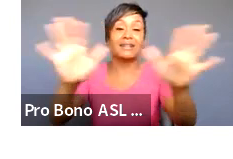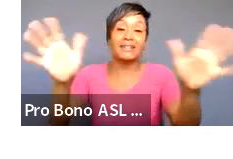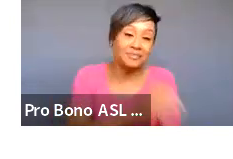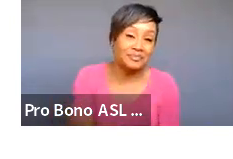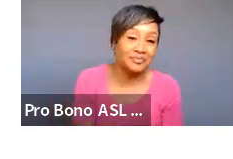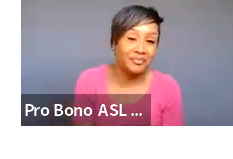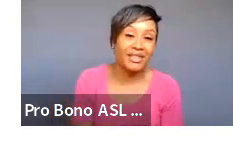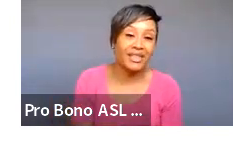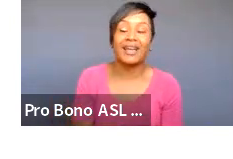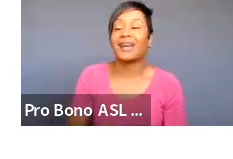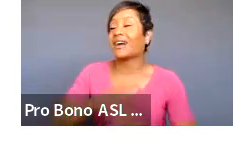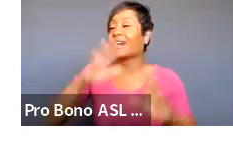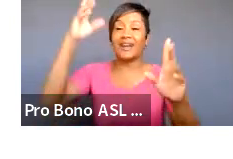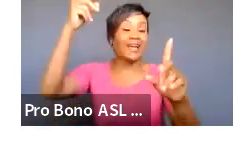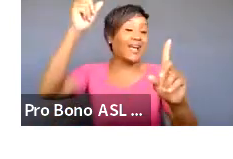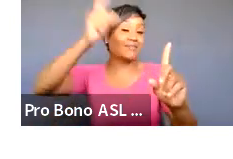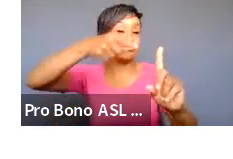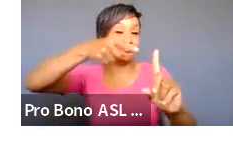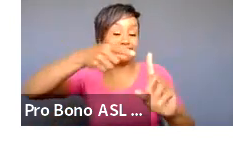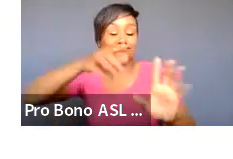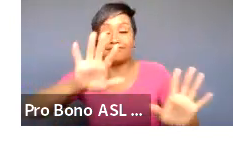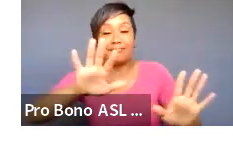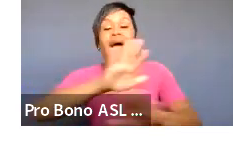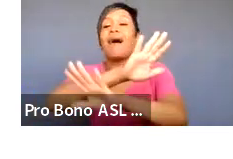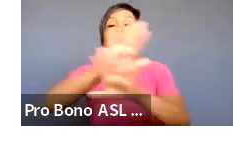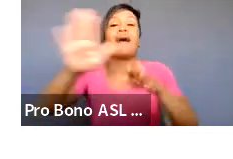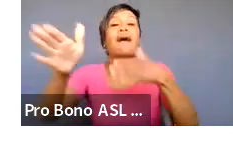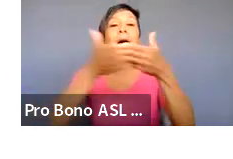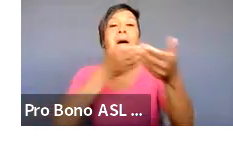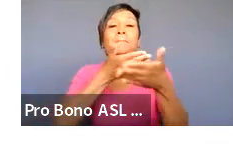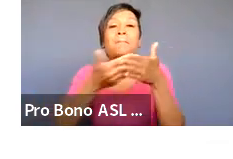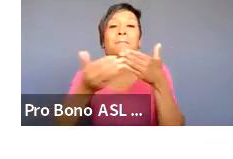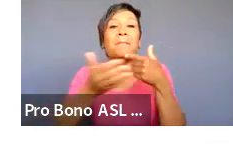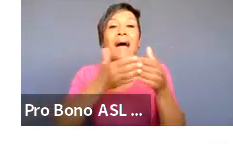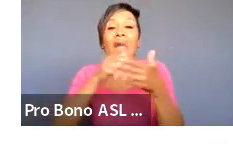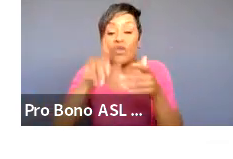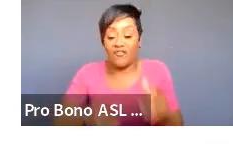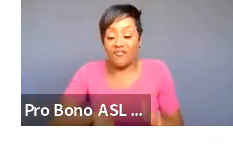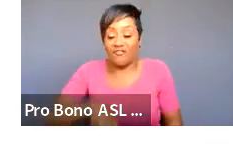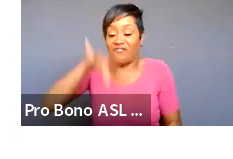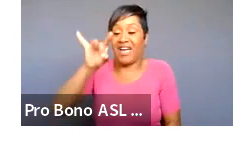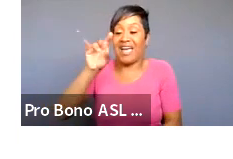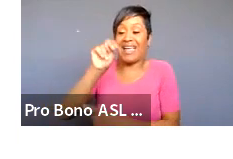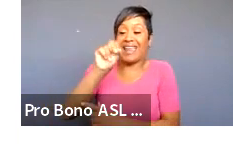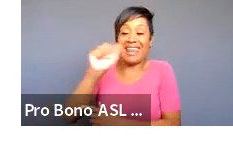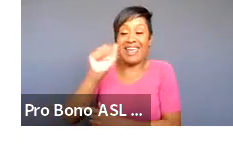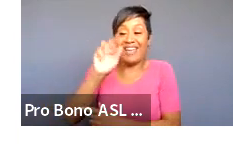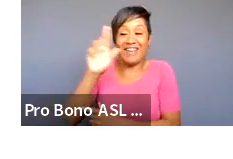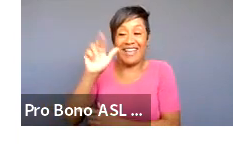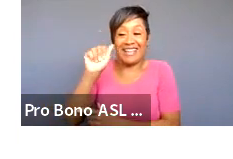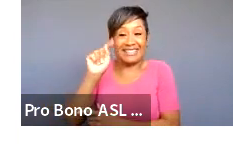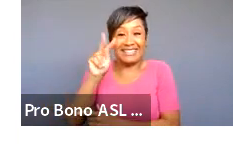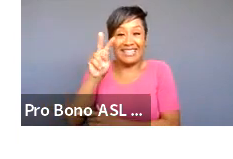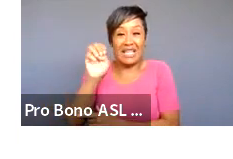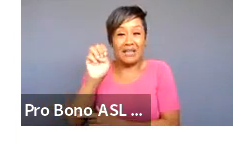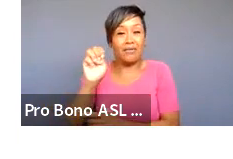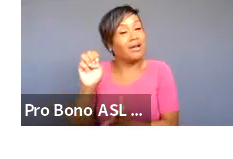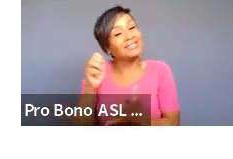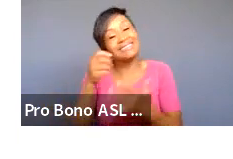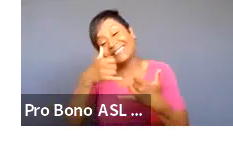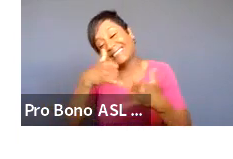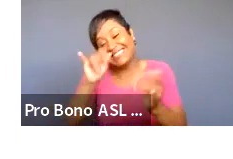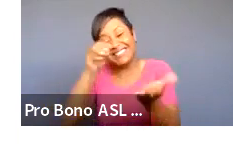at the end of the day no matter how you find the narrative wherever you pull it from it still has to get written